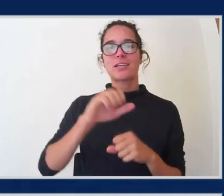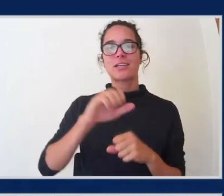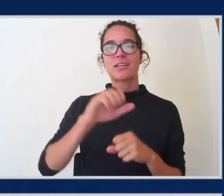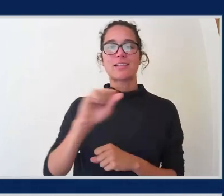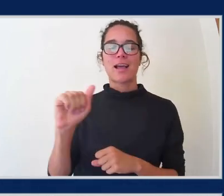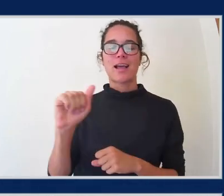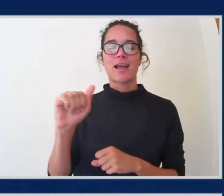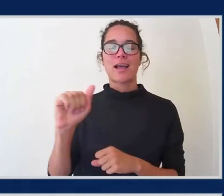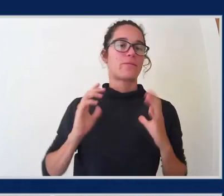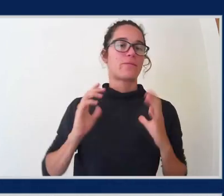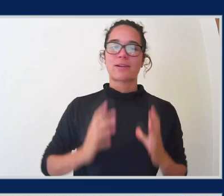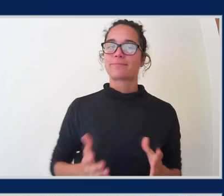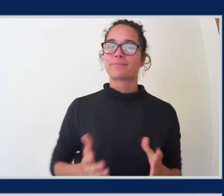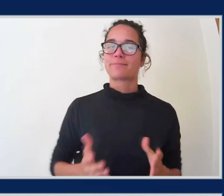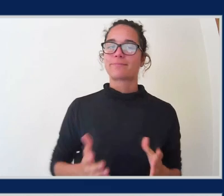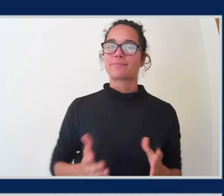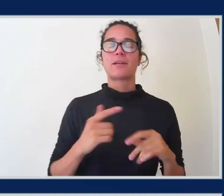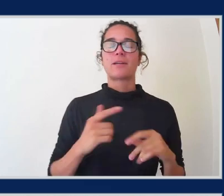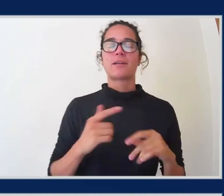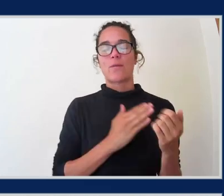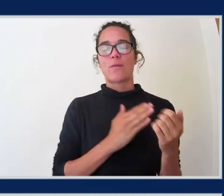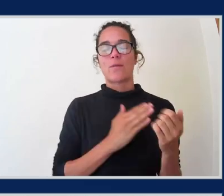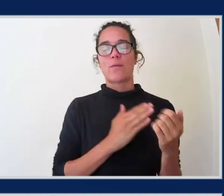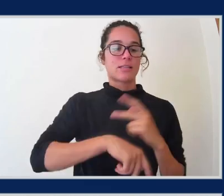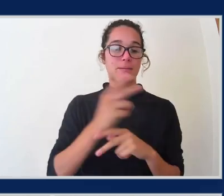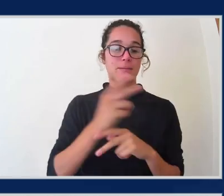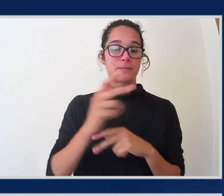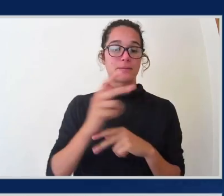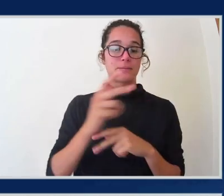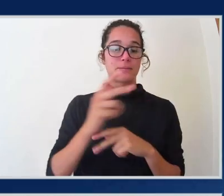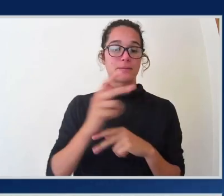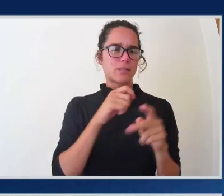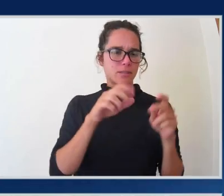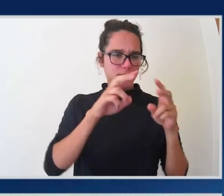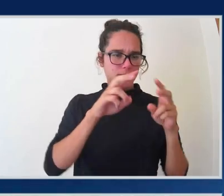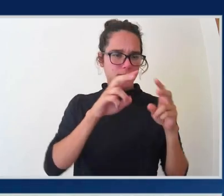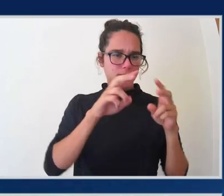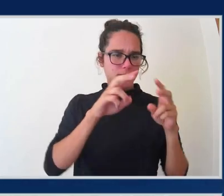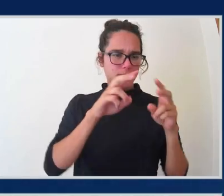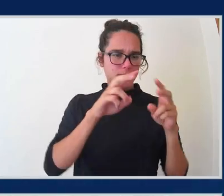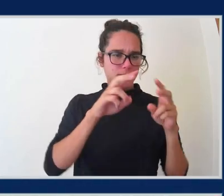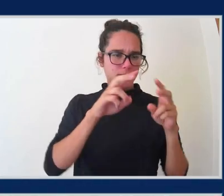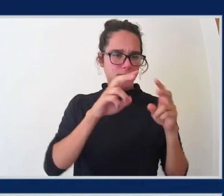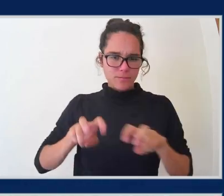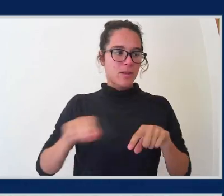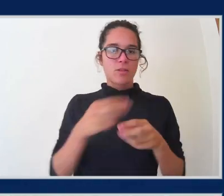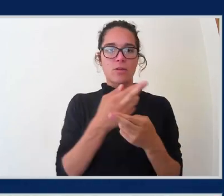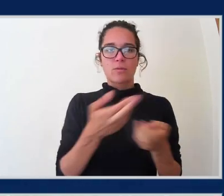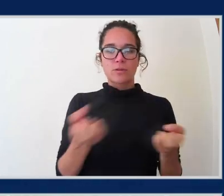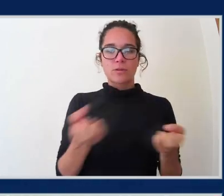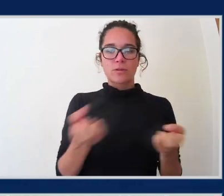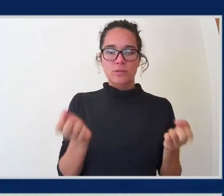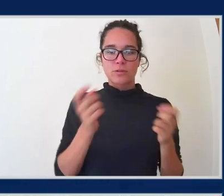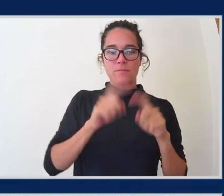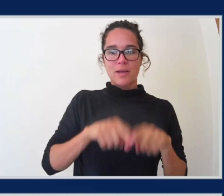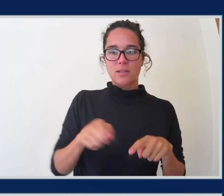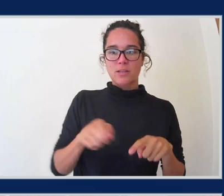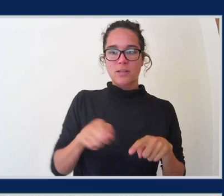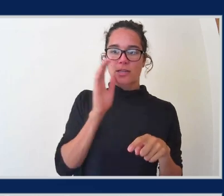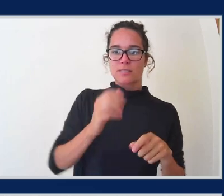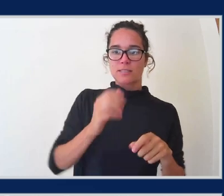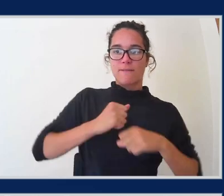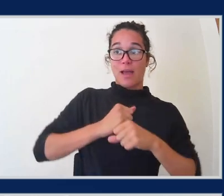the way, we get them broken down based on the resource that it is the finding type is created for. So in this case, all of them are prefixed with